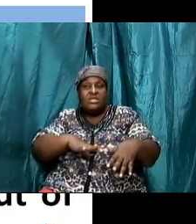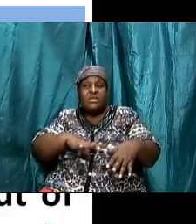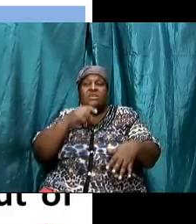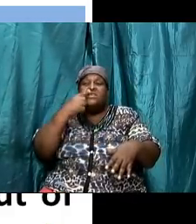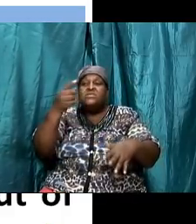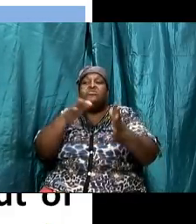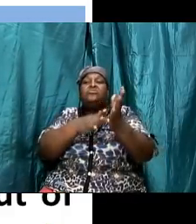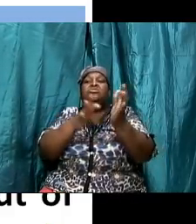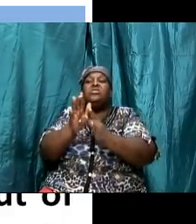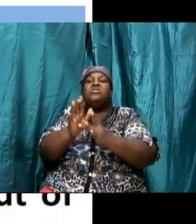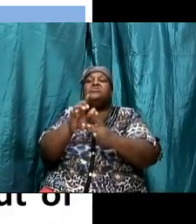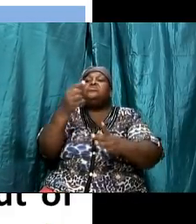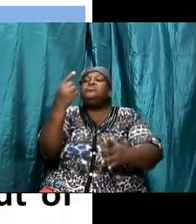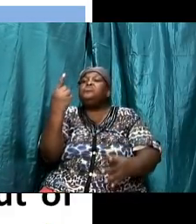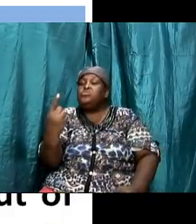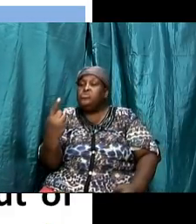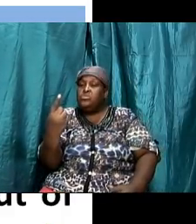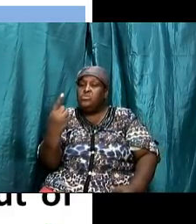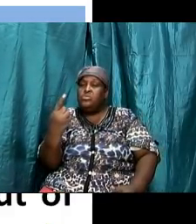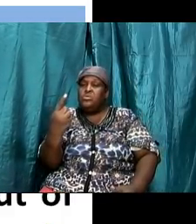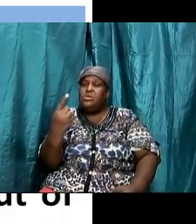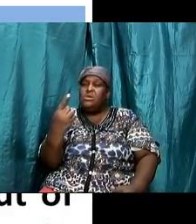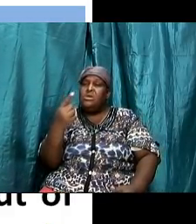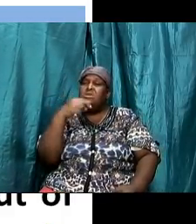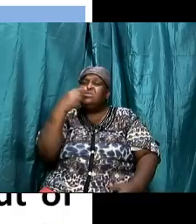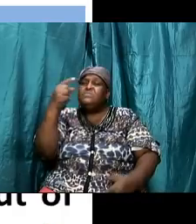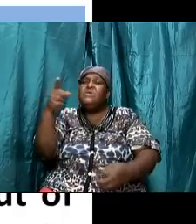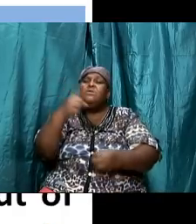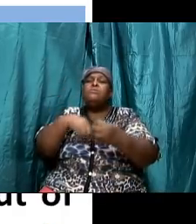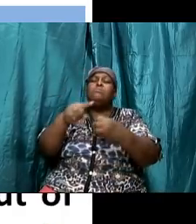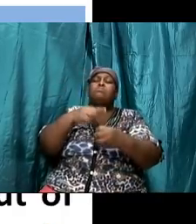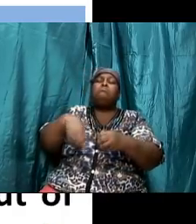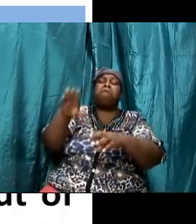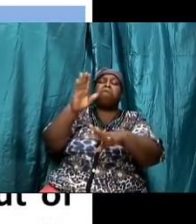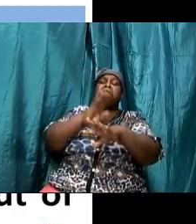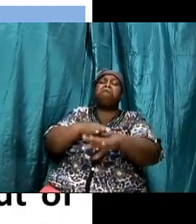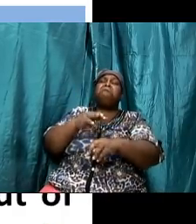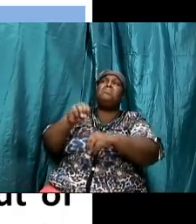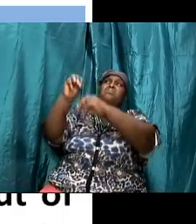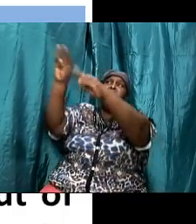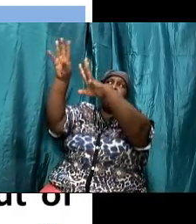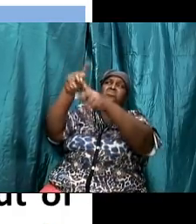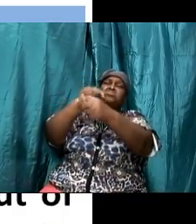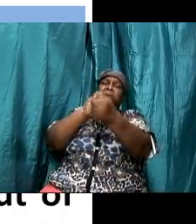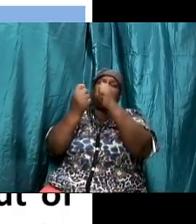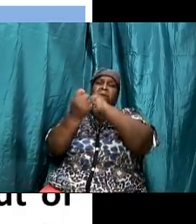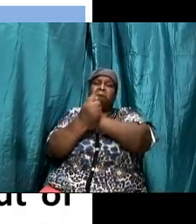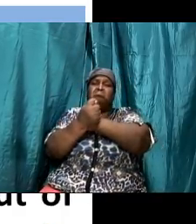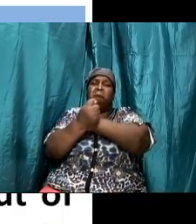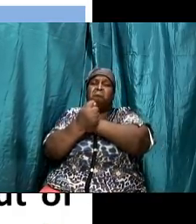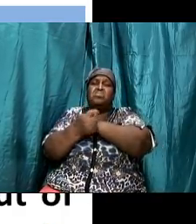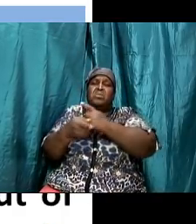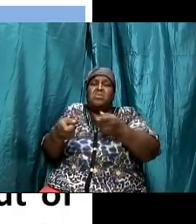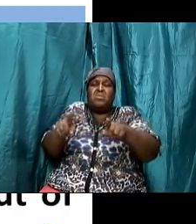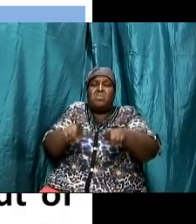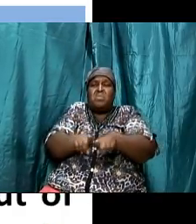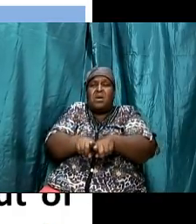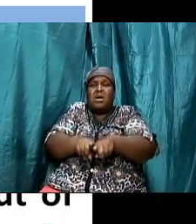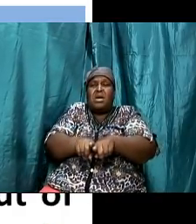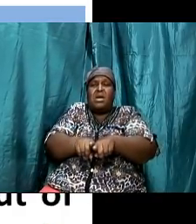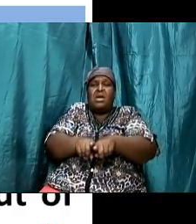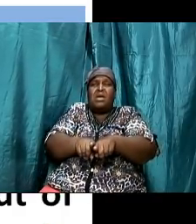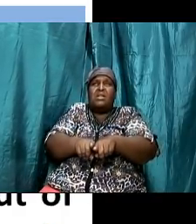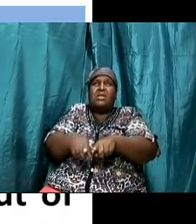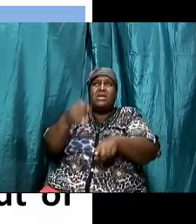this is they talking about the mount of transfiguration experience while he was there elijah and